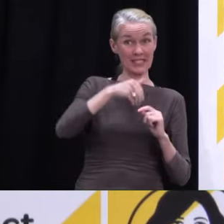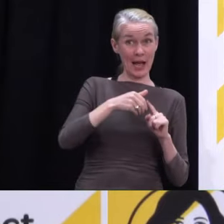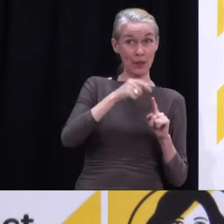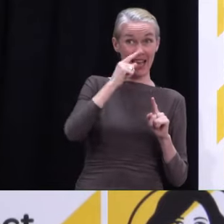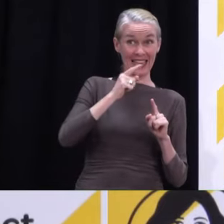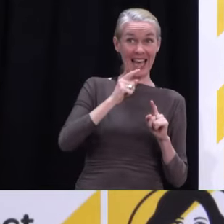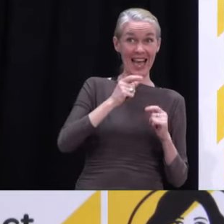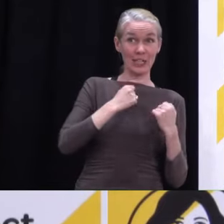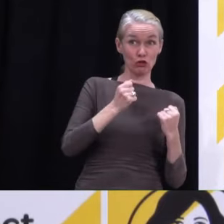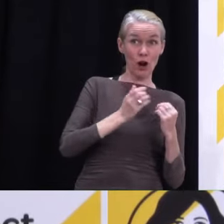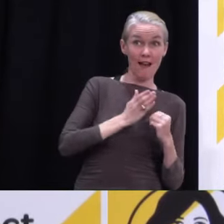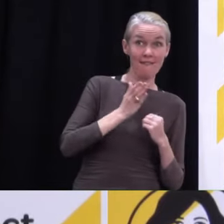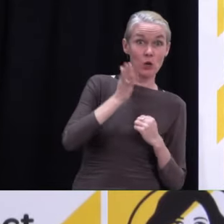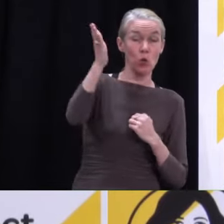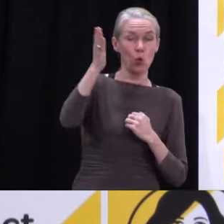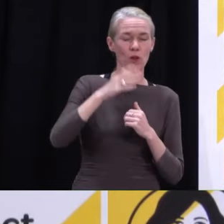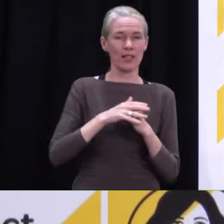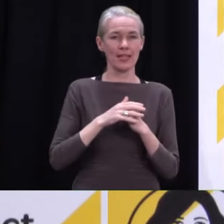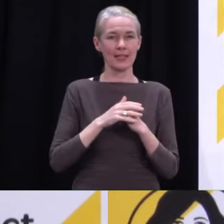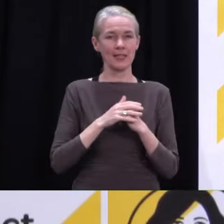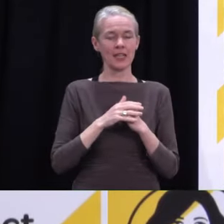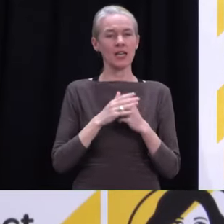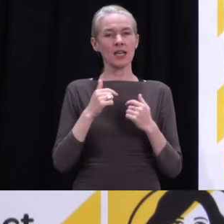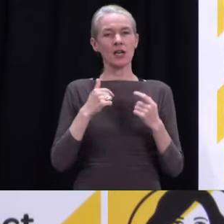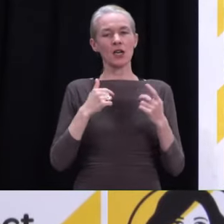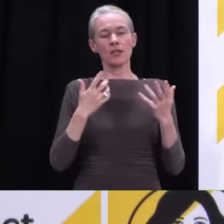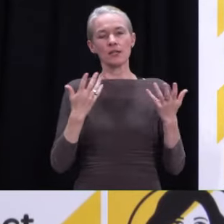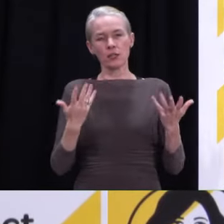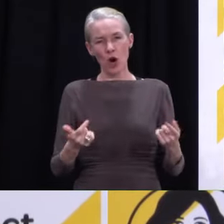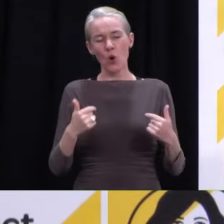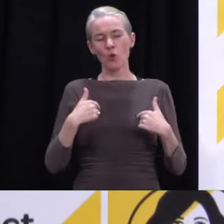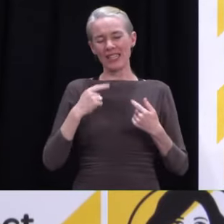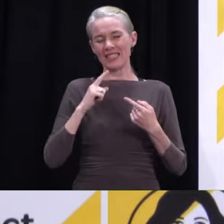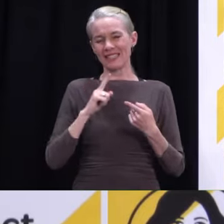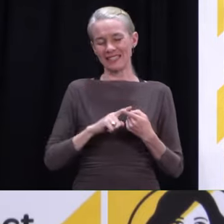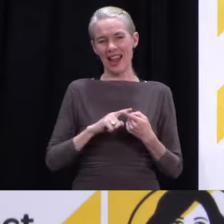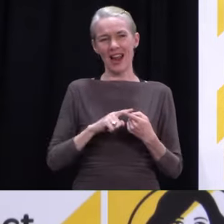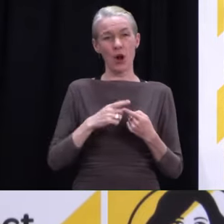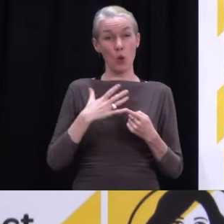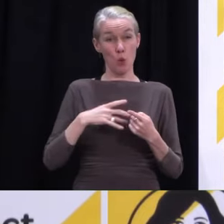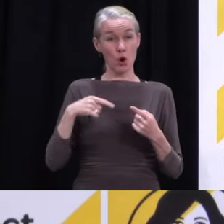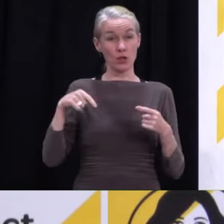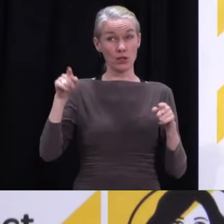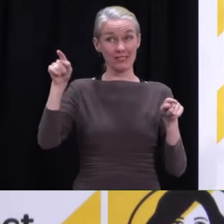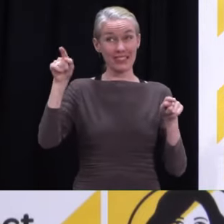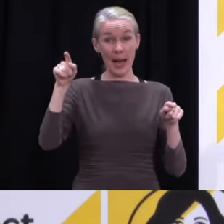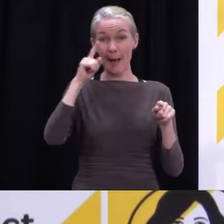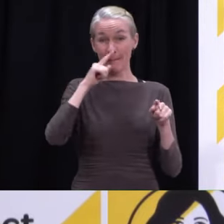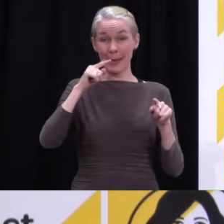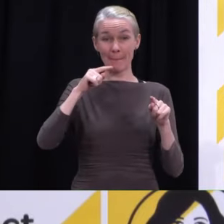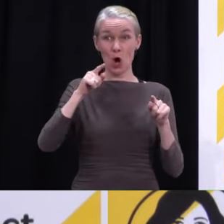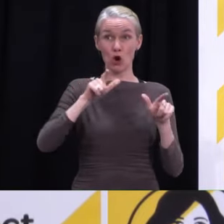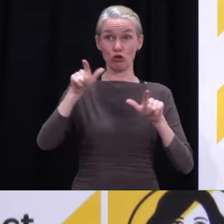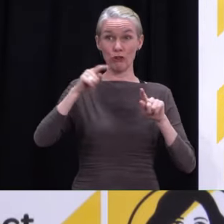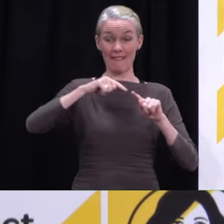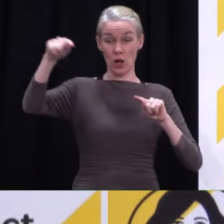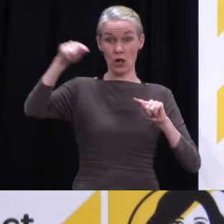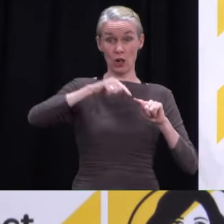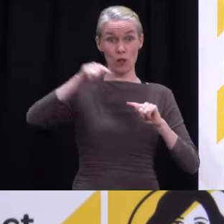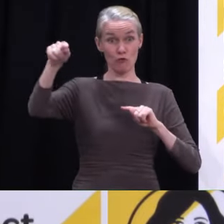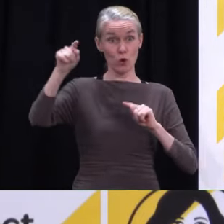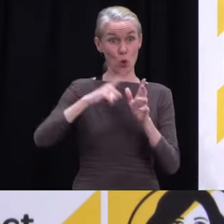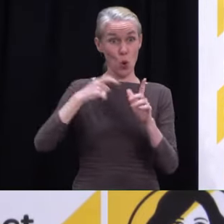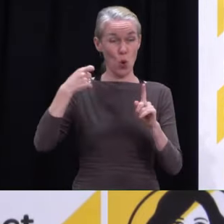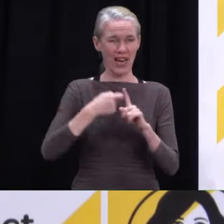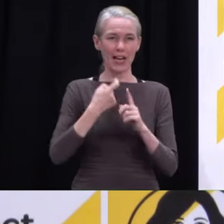to those essential kind of social events, work purposes, and so on. Because we just want to limit the possibility that people may stop in